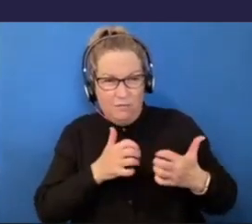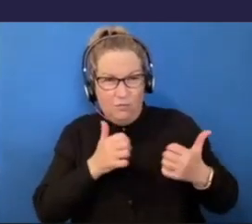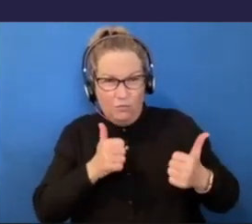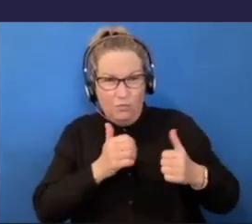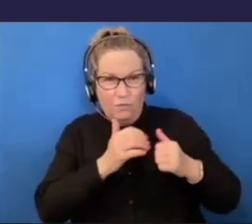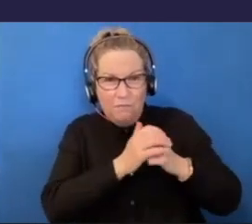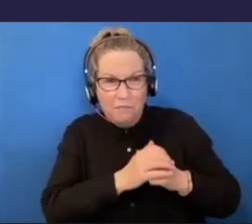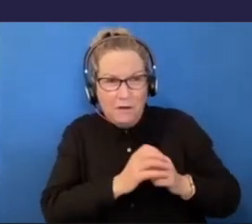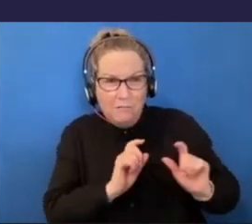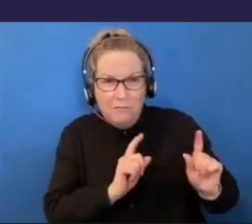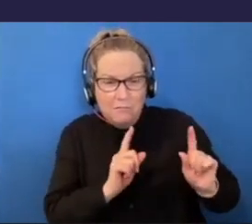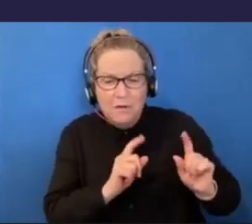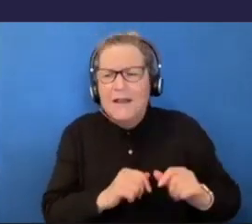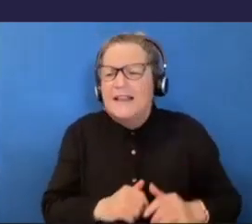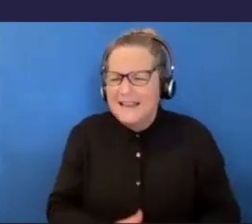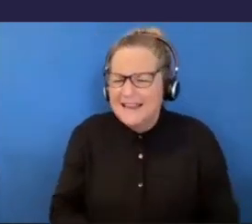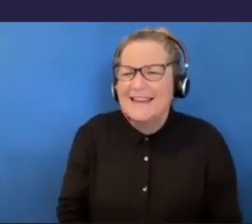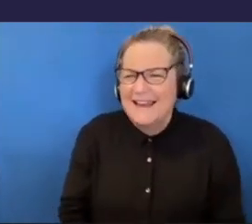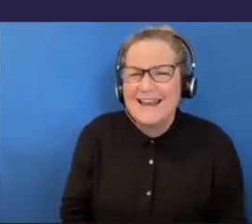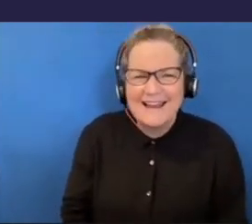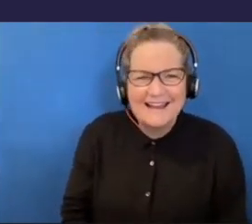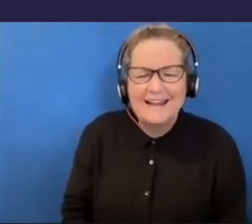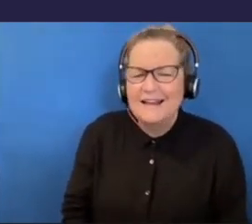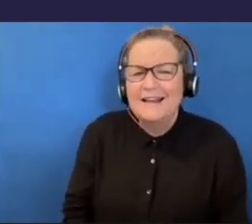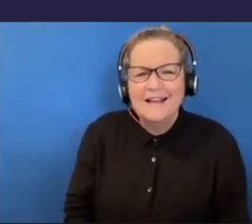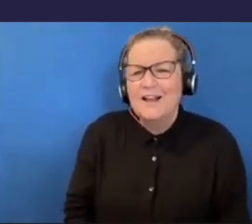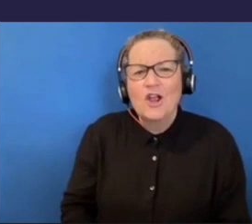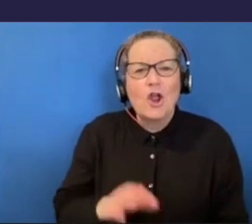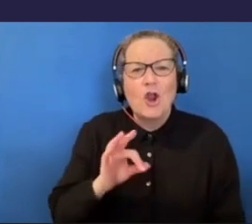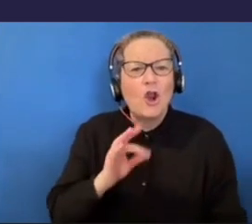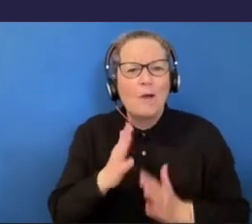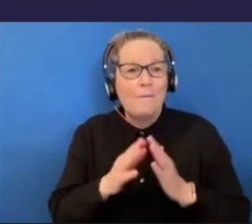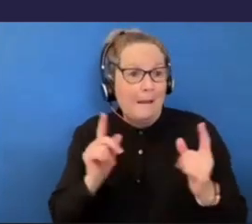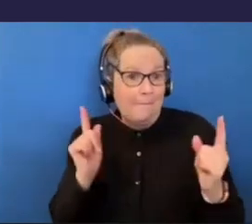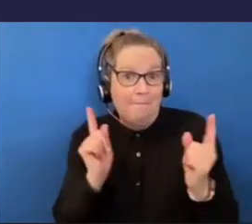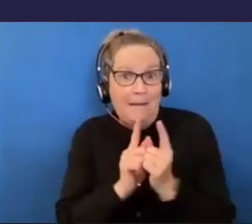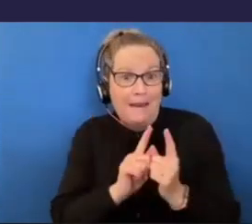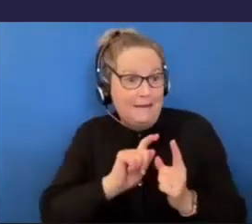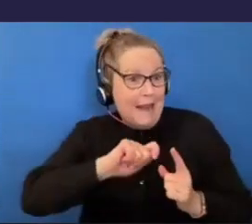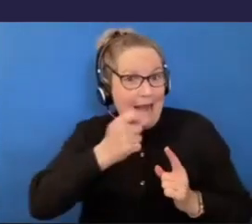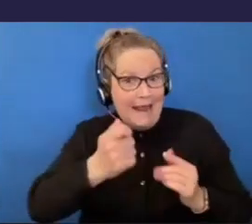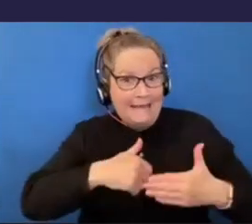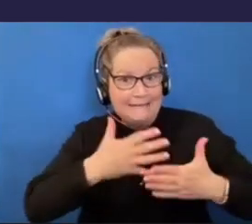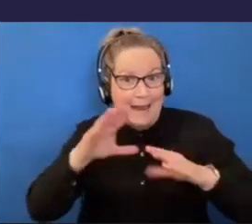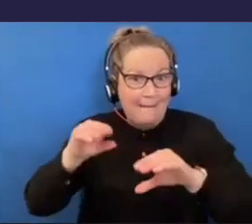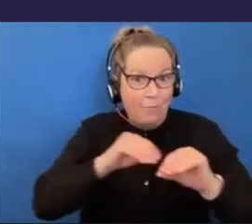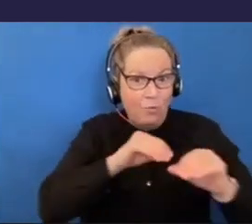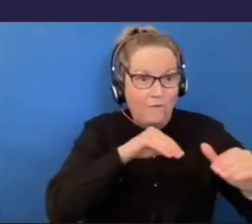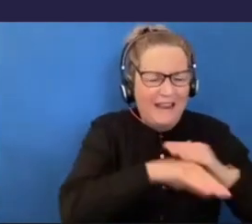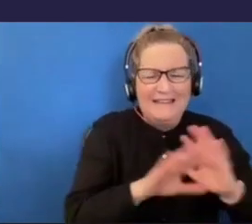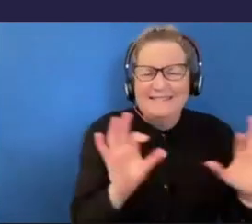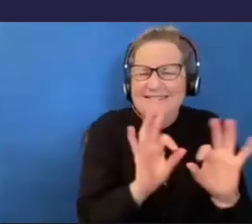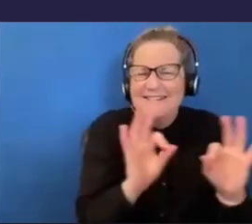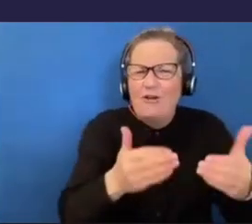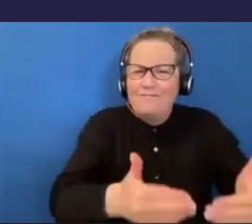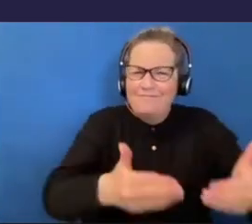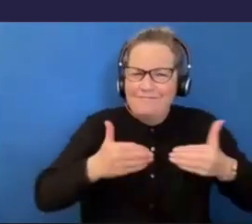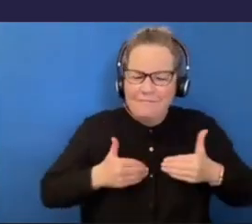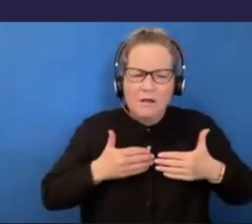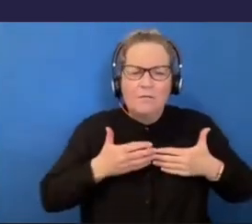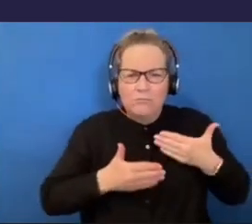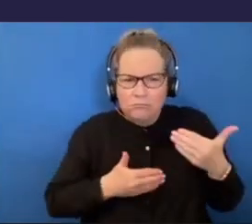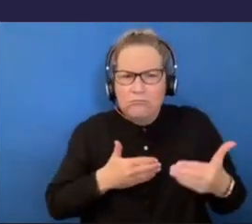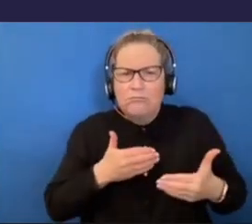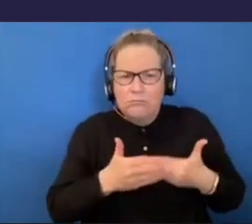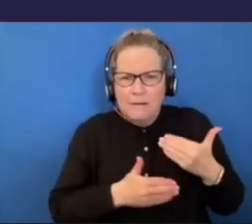it wasn't like a meet and move in the next day kind of situation. It was probably at least over a